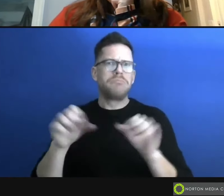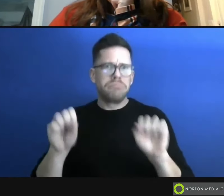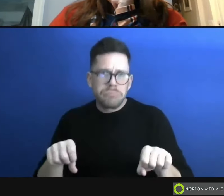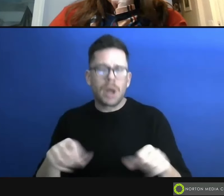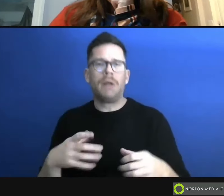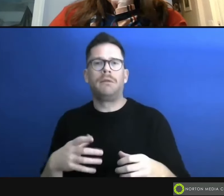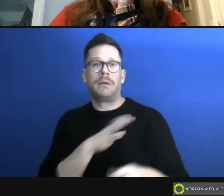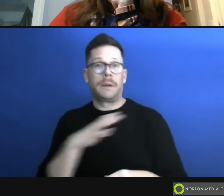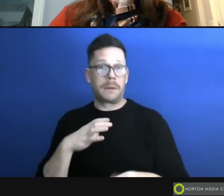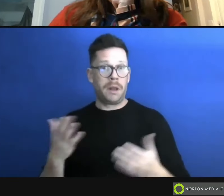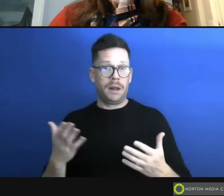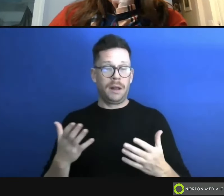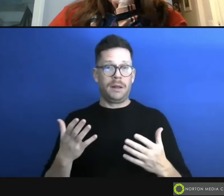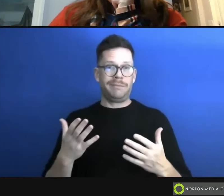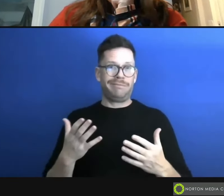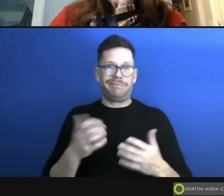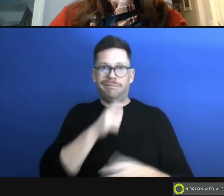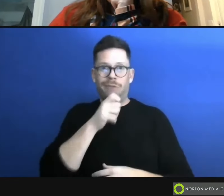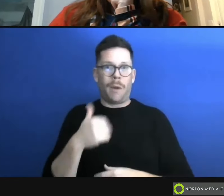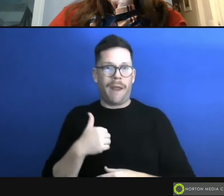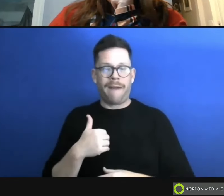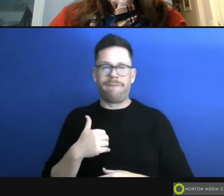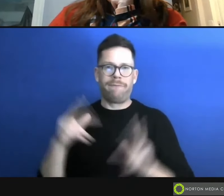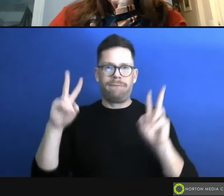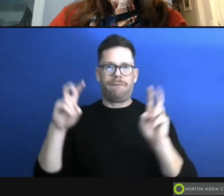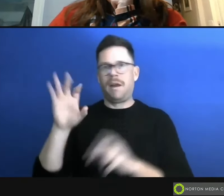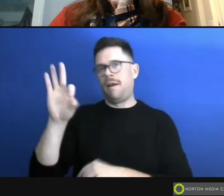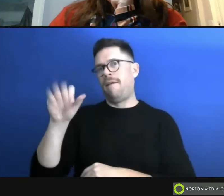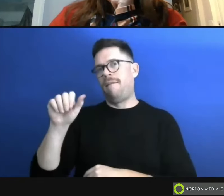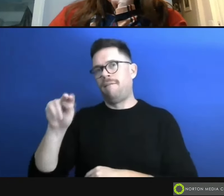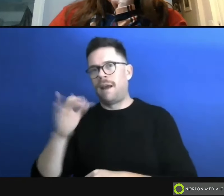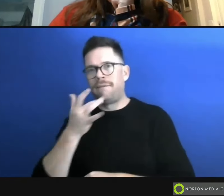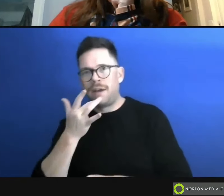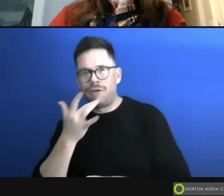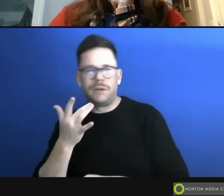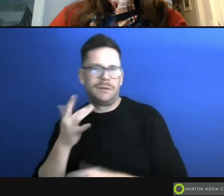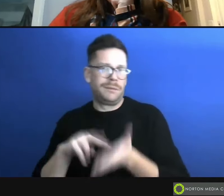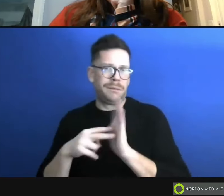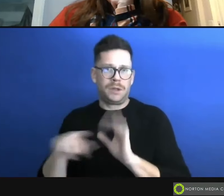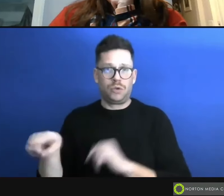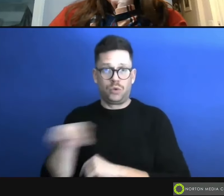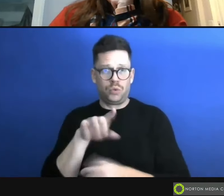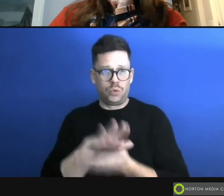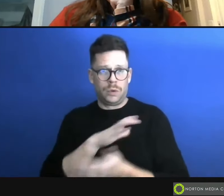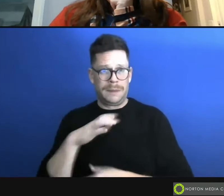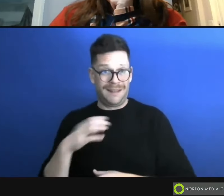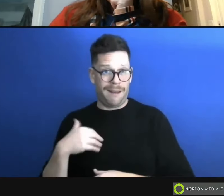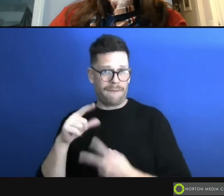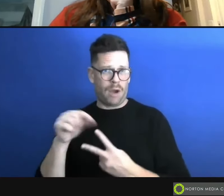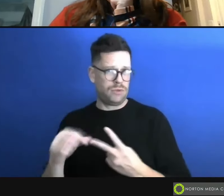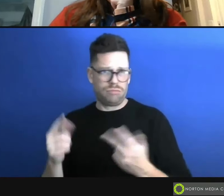as a committee, don't have to pay a favor on the other eights or so on and so forth. So you have options. Okay. How do you feel about this?